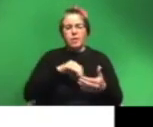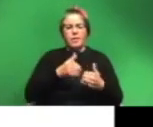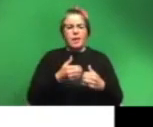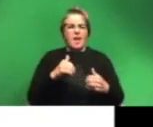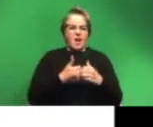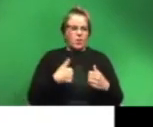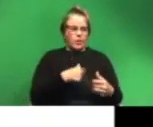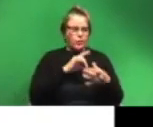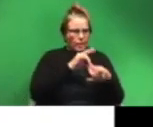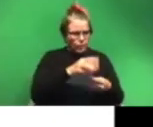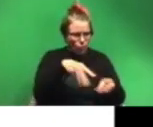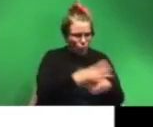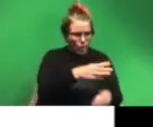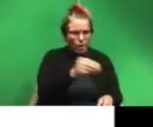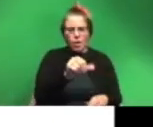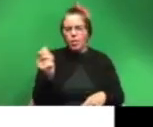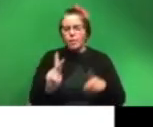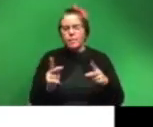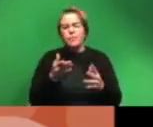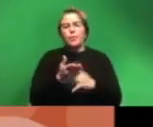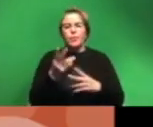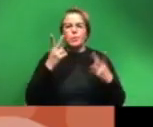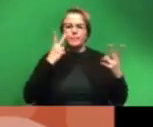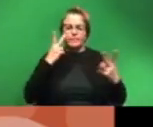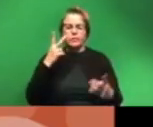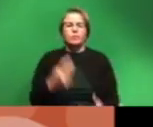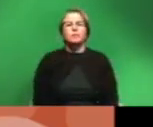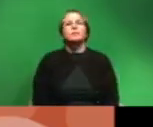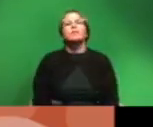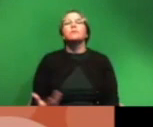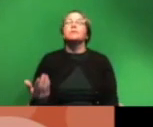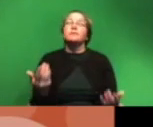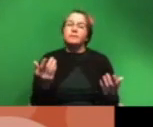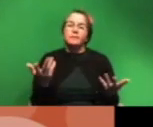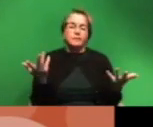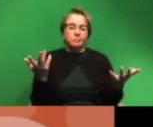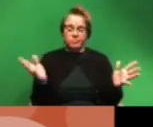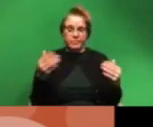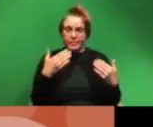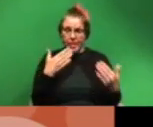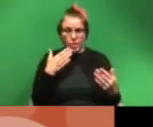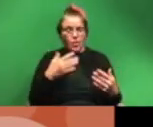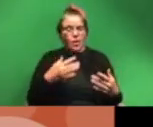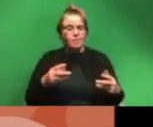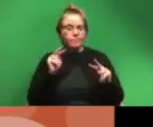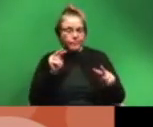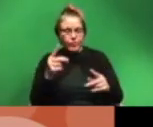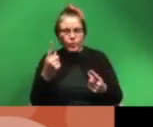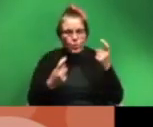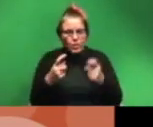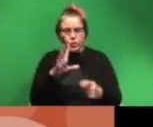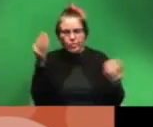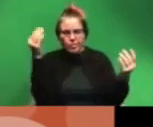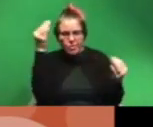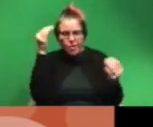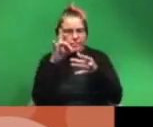others through visual experiences so with that thank you so much i'm really excited to hear your questions and any thoughts you have on